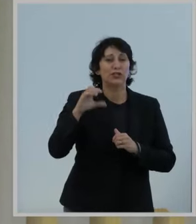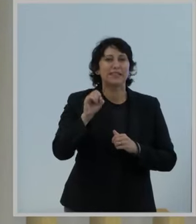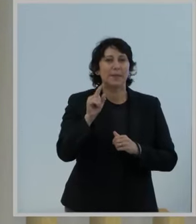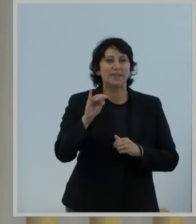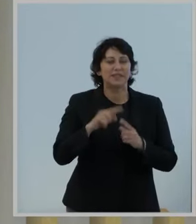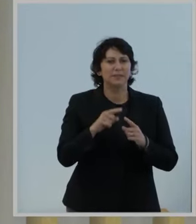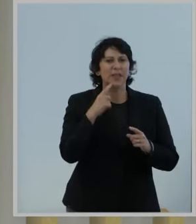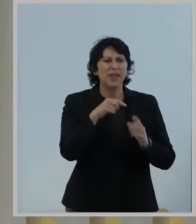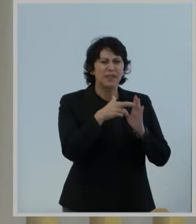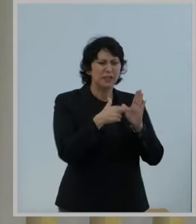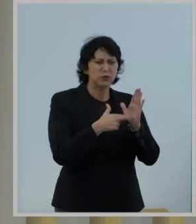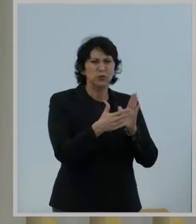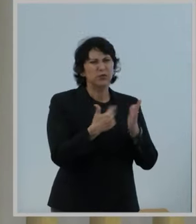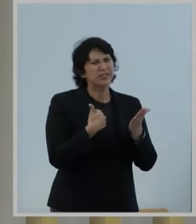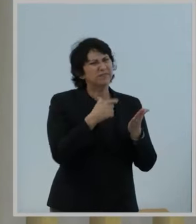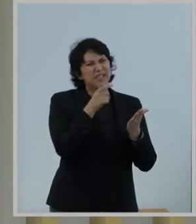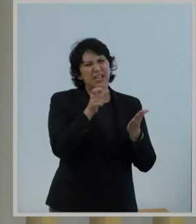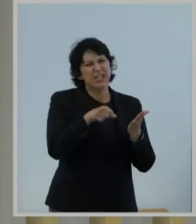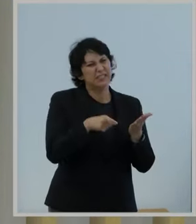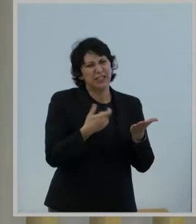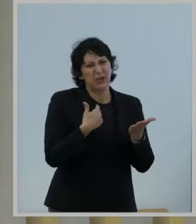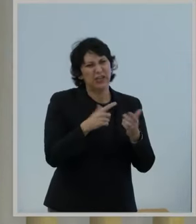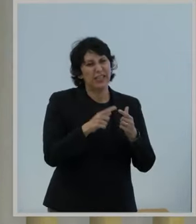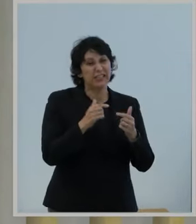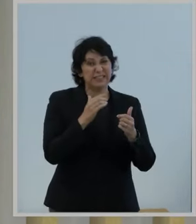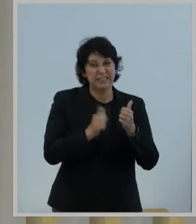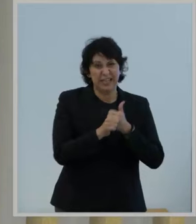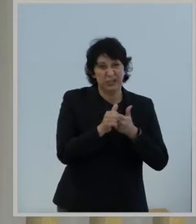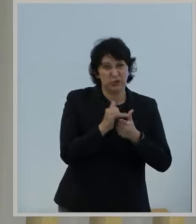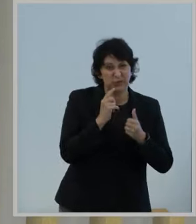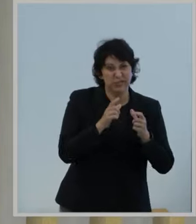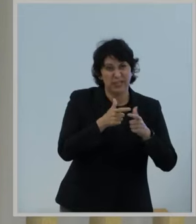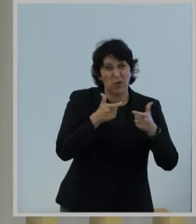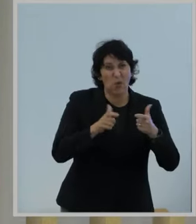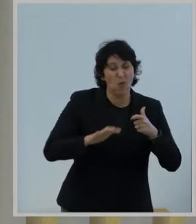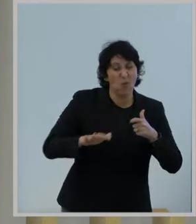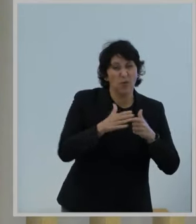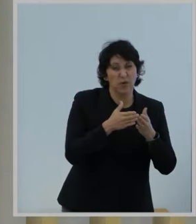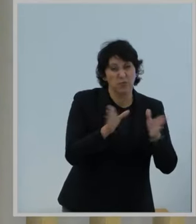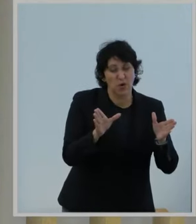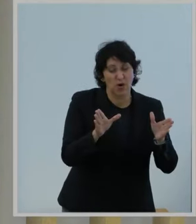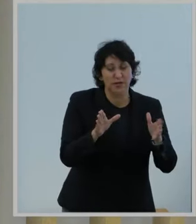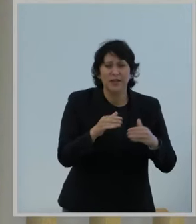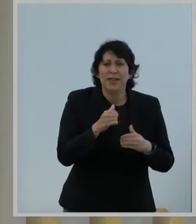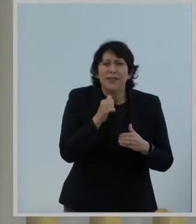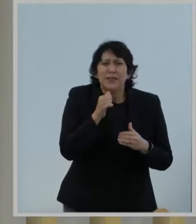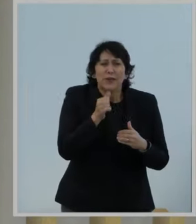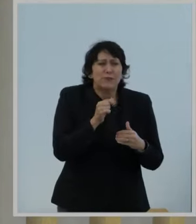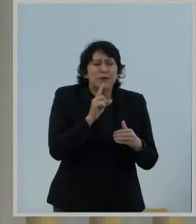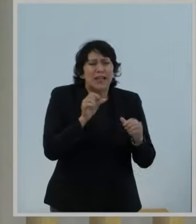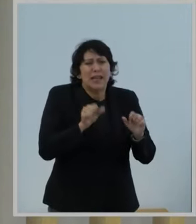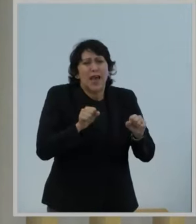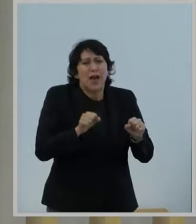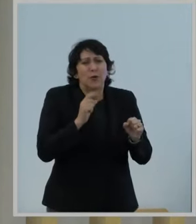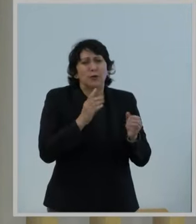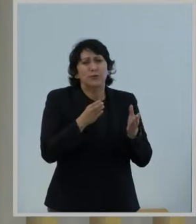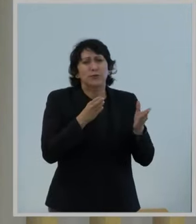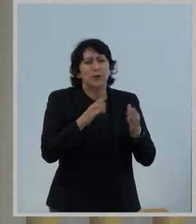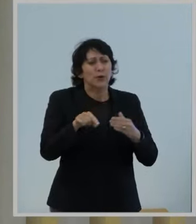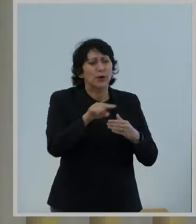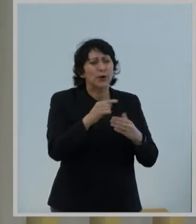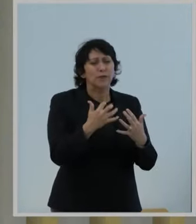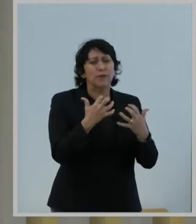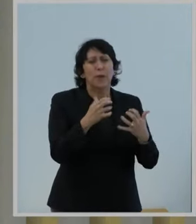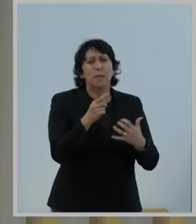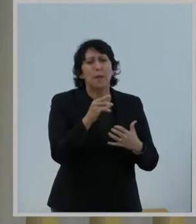unnecessary, dangerously overbroad, and unlikely to survive judicial review. They're unlikely to serve the public interest. If implemented, they would ban